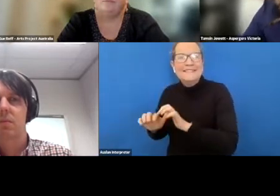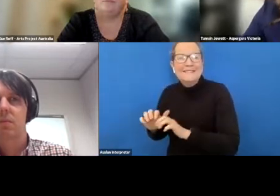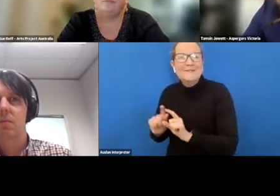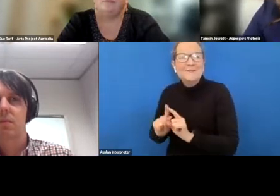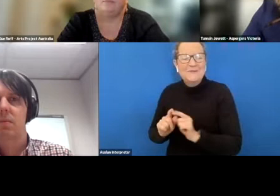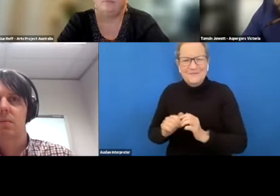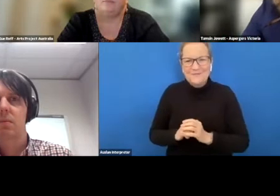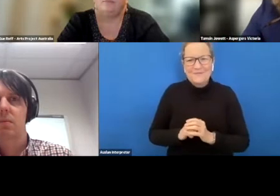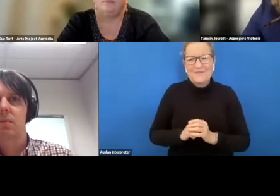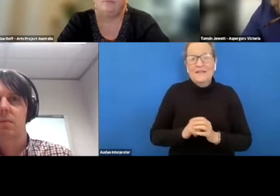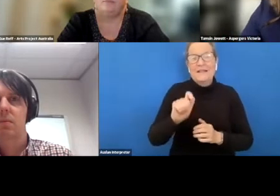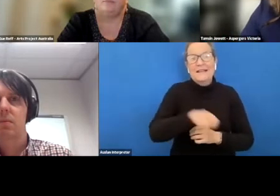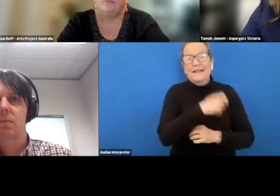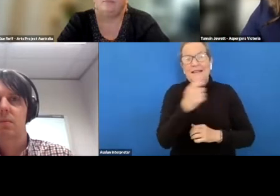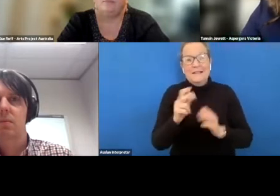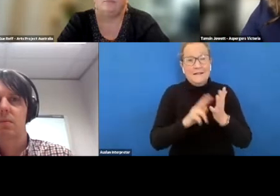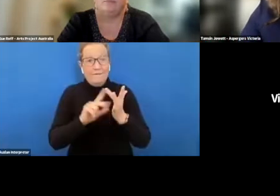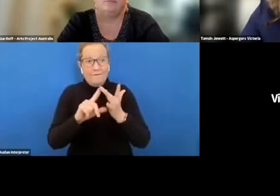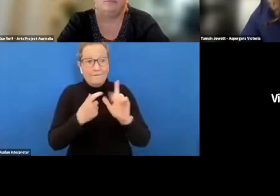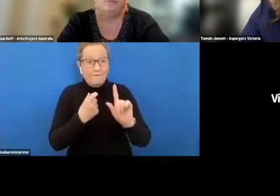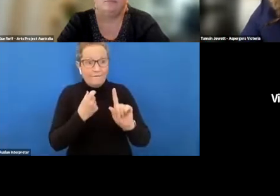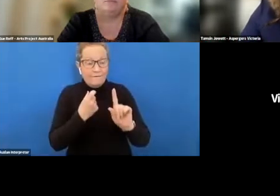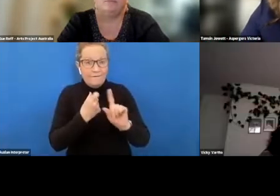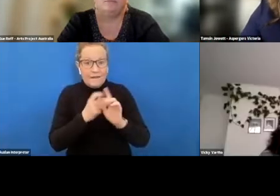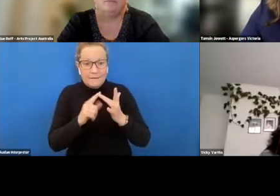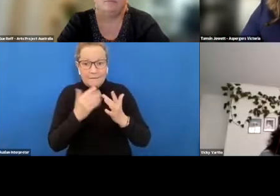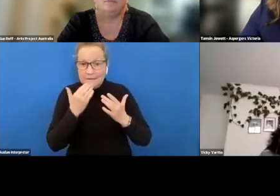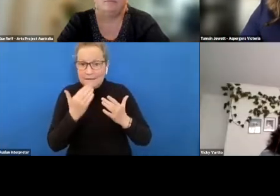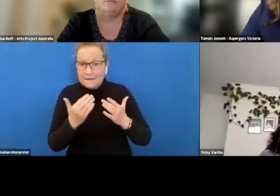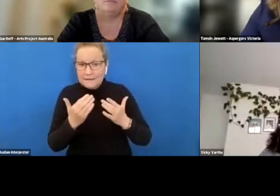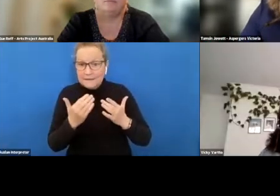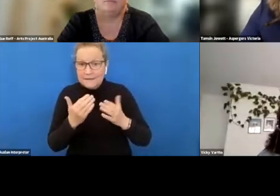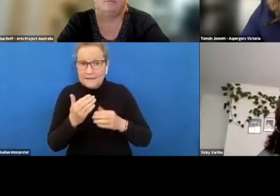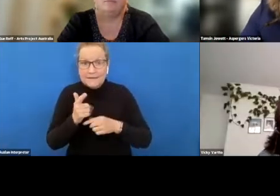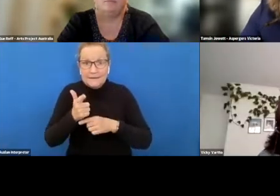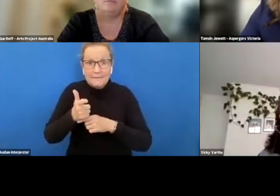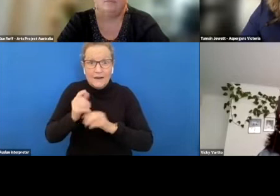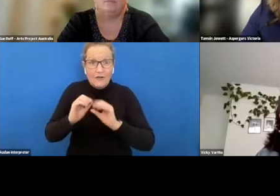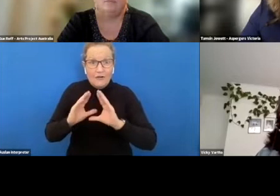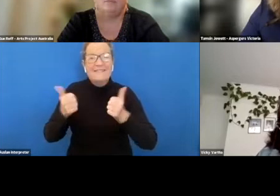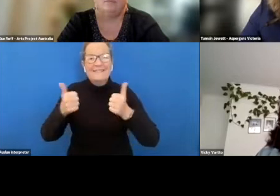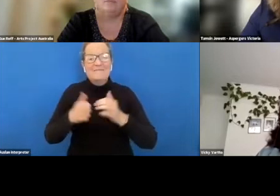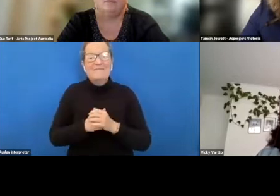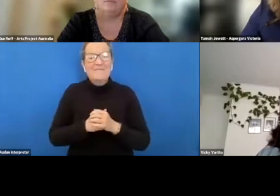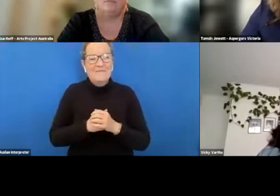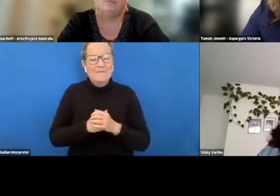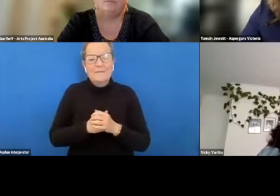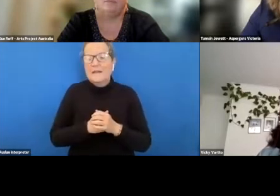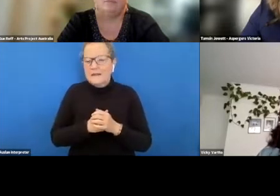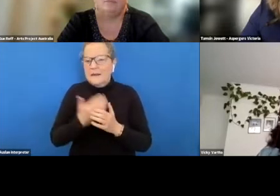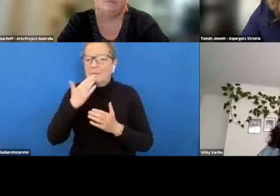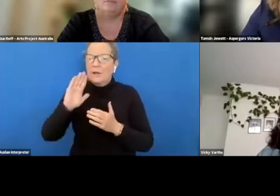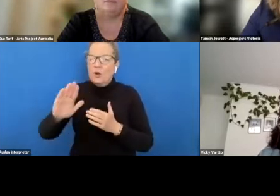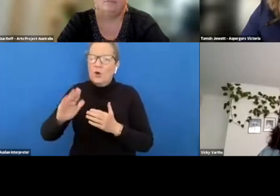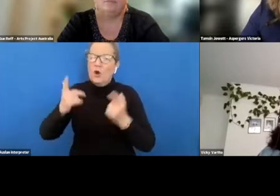hand it over to vicky vicky if you're there and you can turn your camera on um vicky can you tell us about some of the challenges that you faced